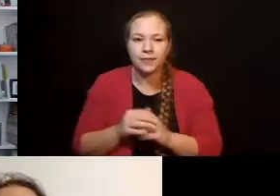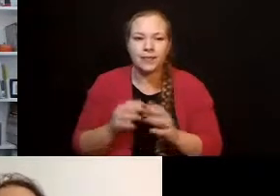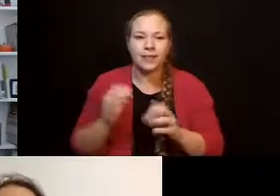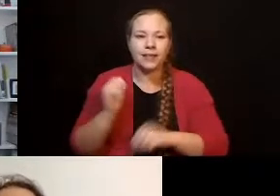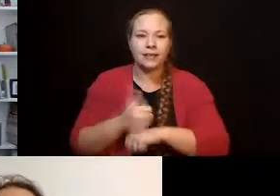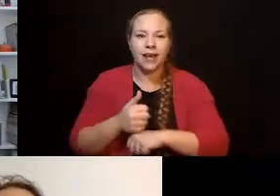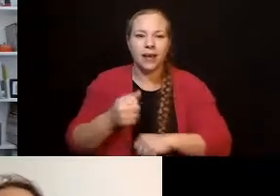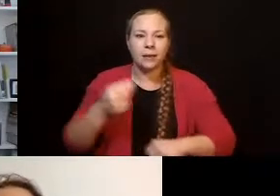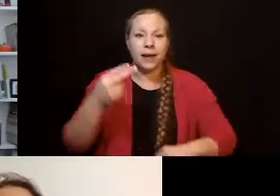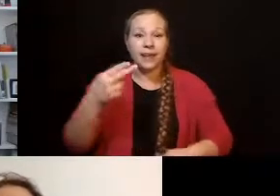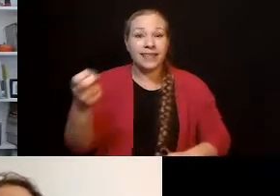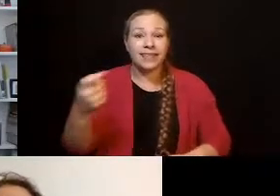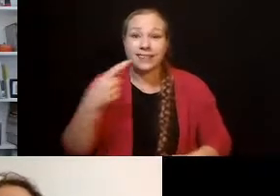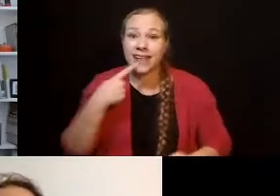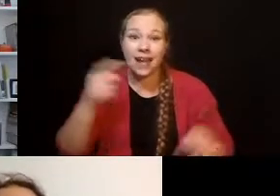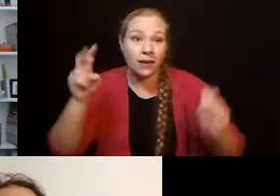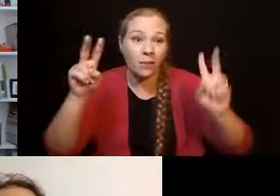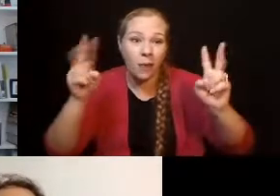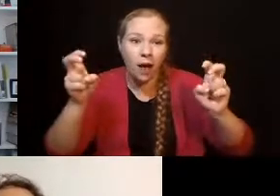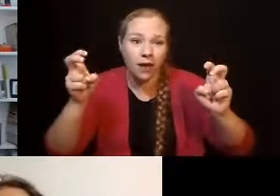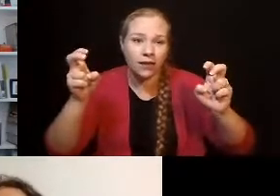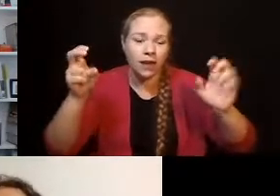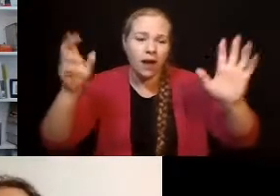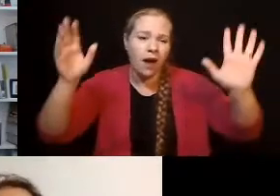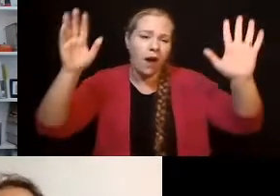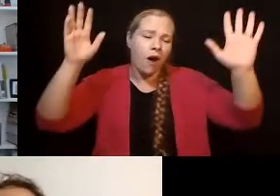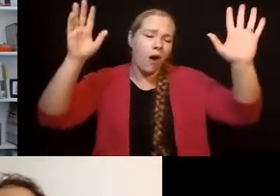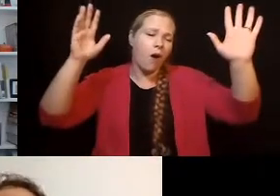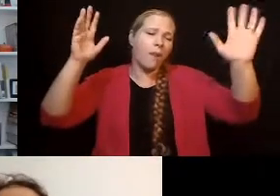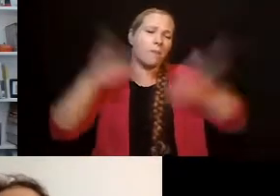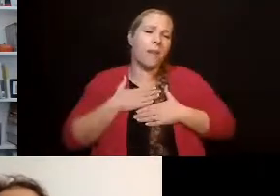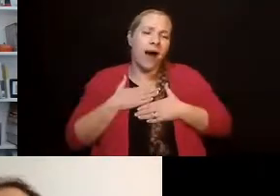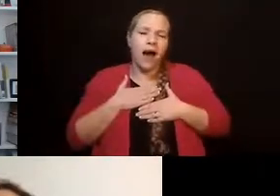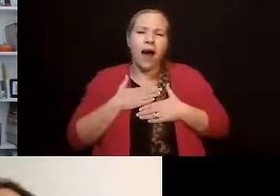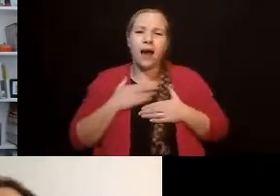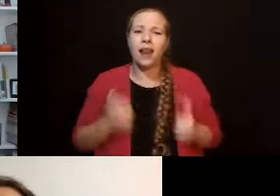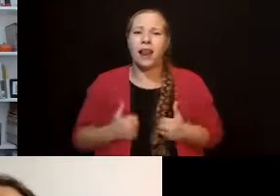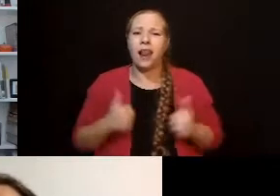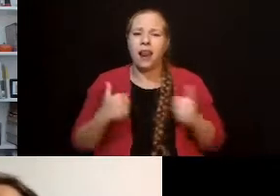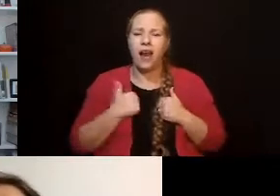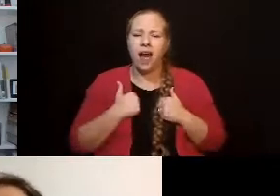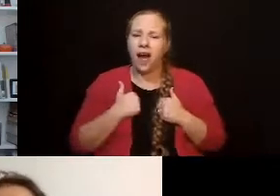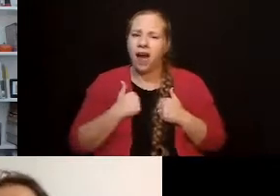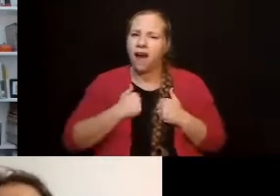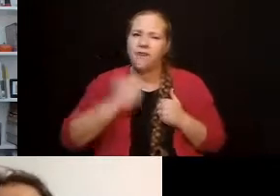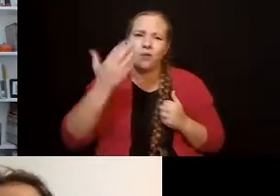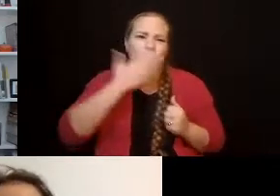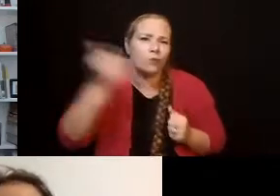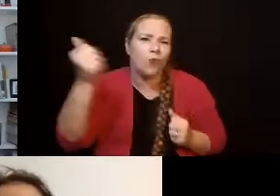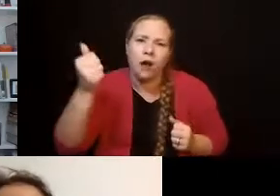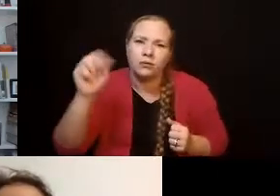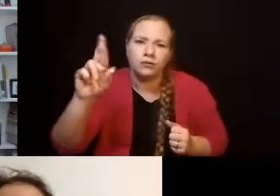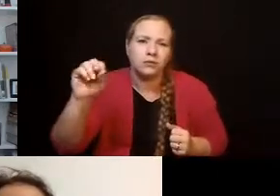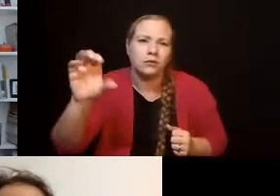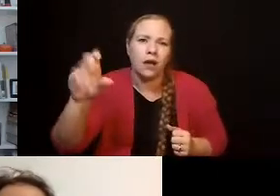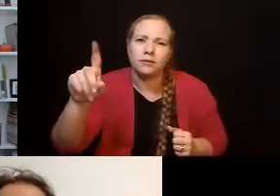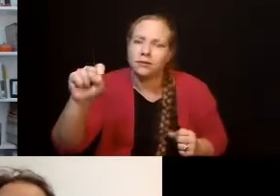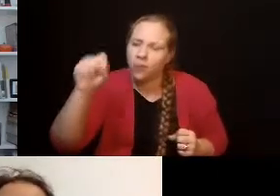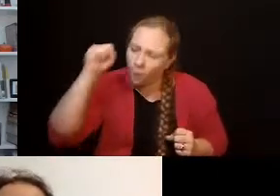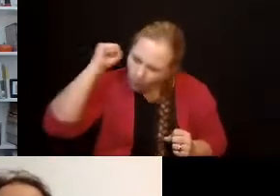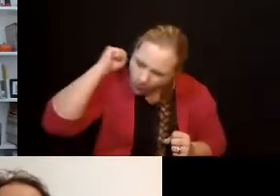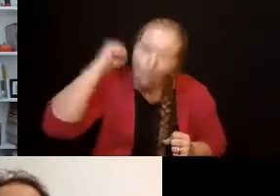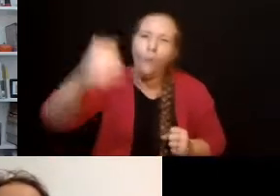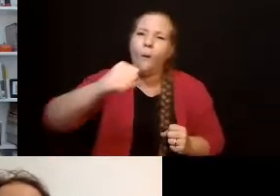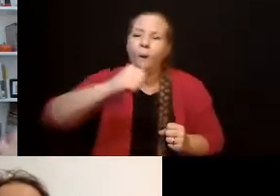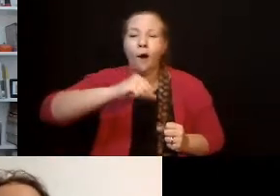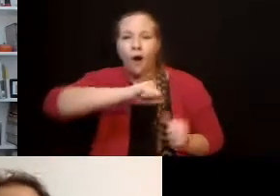was, my life rocks. Everyone should have a life like mine, right? As a mom, what else do you want your kid to say?